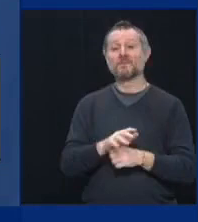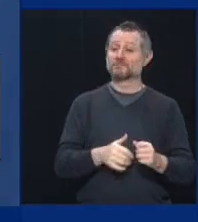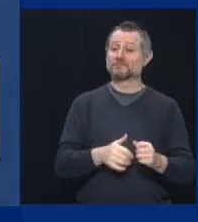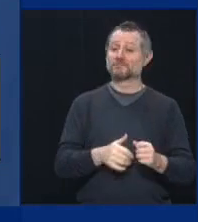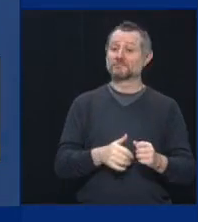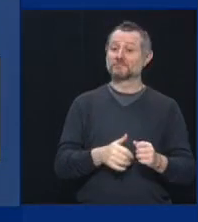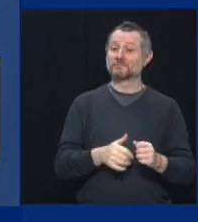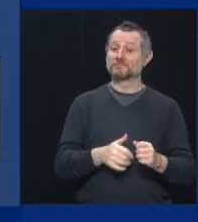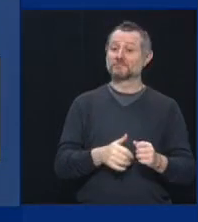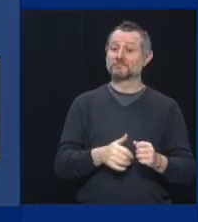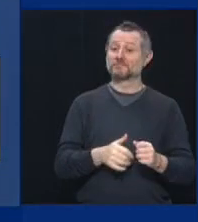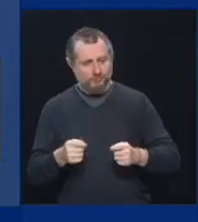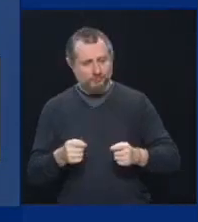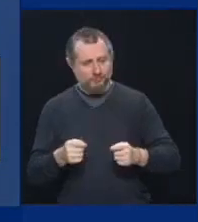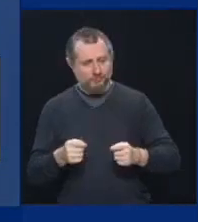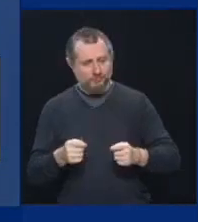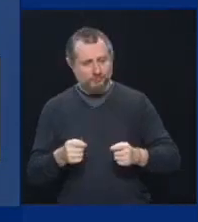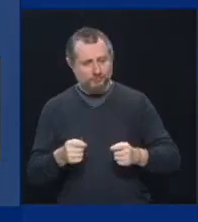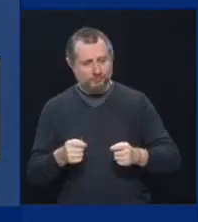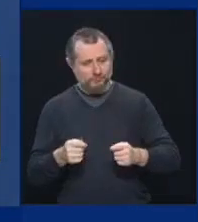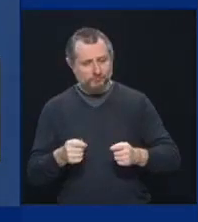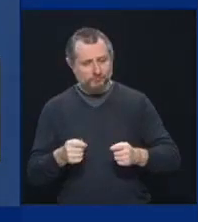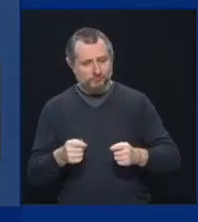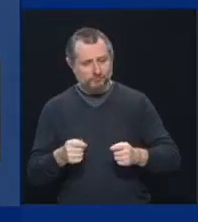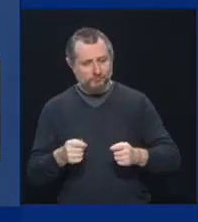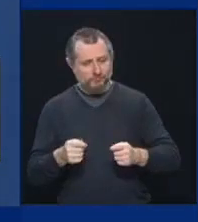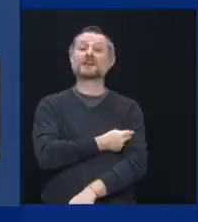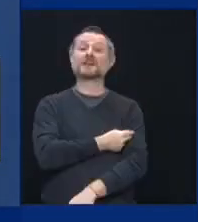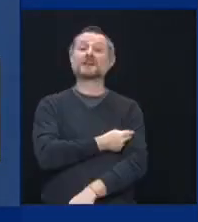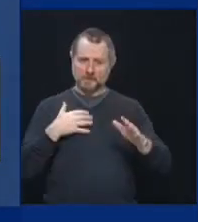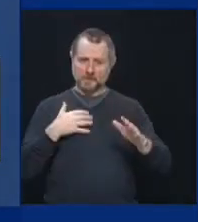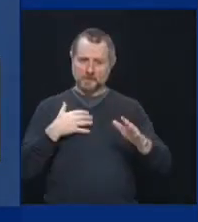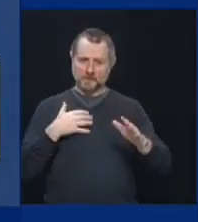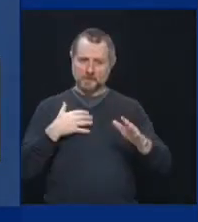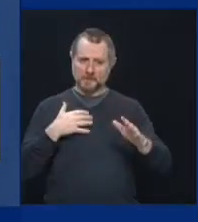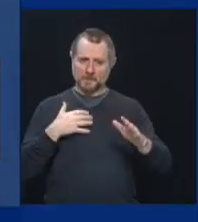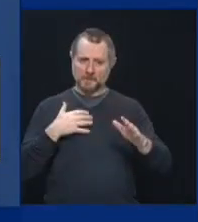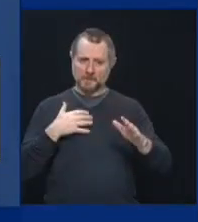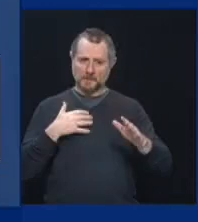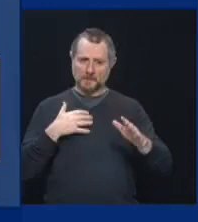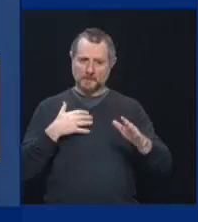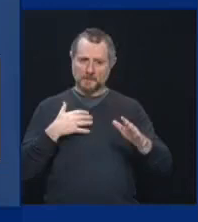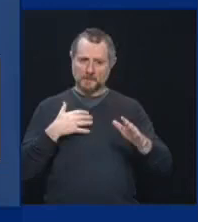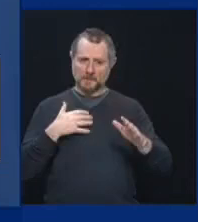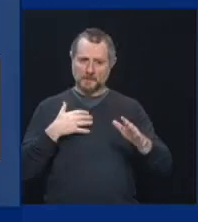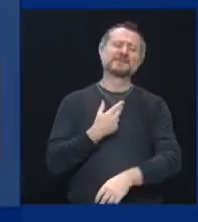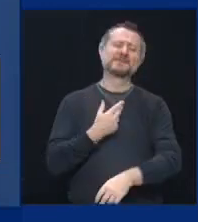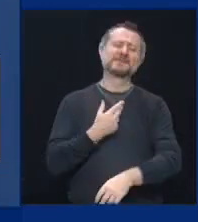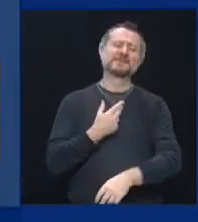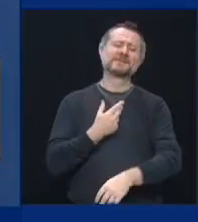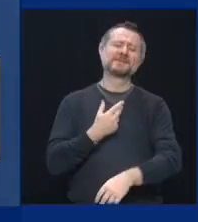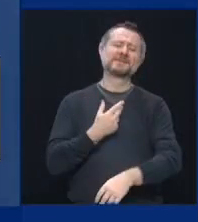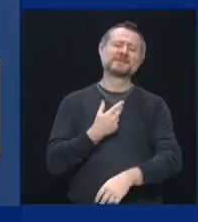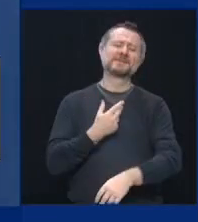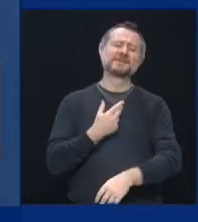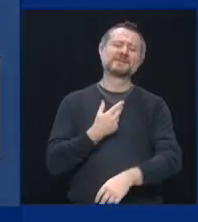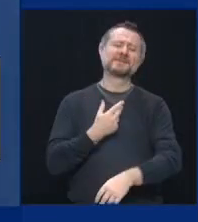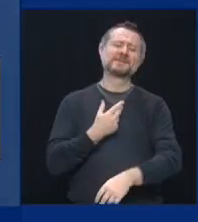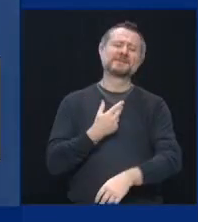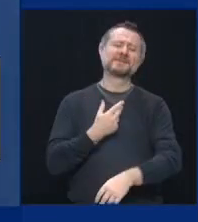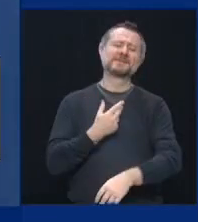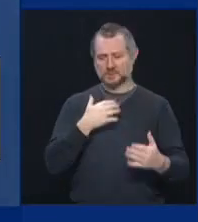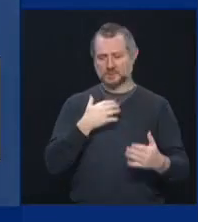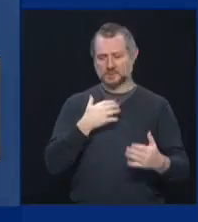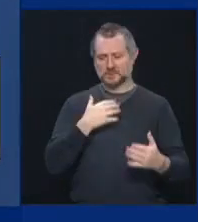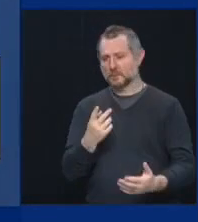vaccinations are going up. Vaccinate, vaccinate, vaccinate, vaccinate. And I want to thank both the